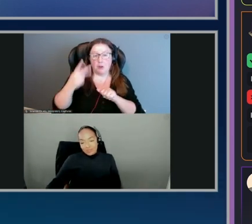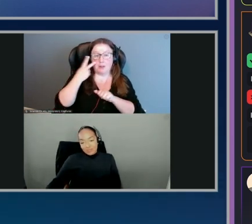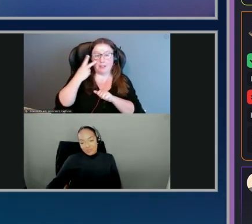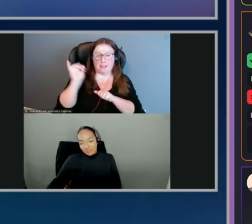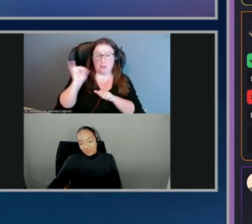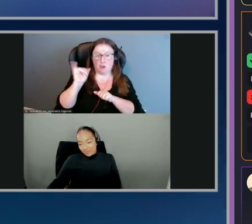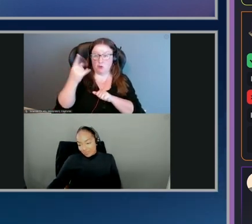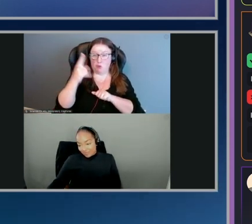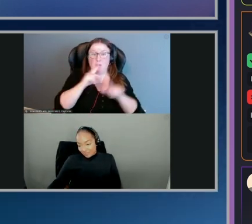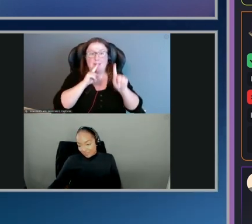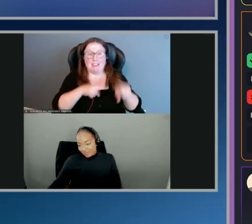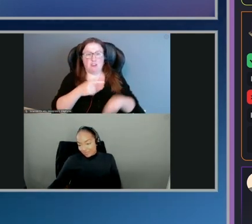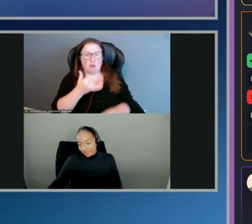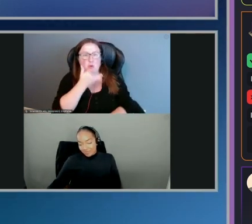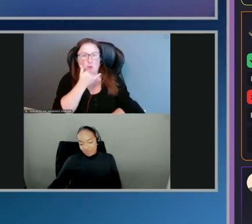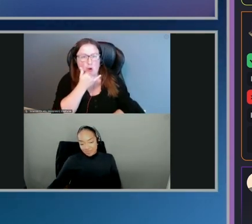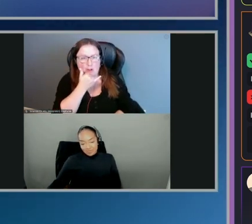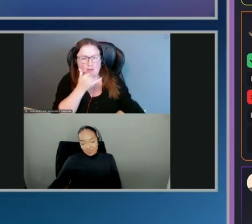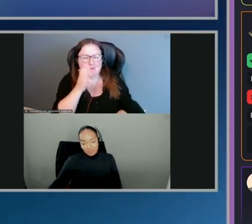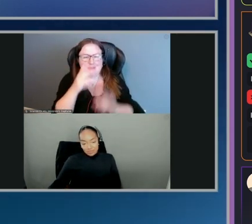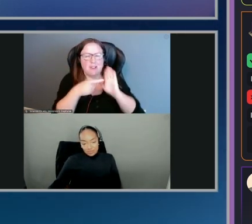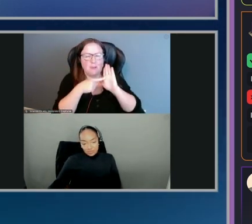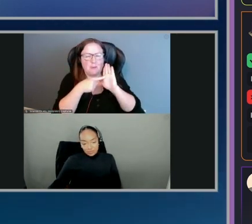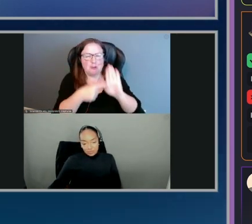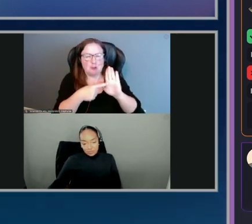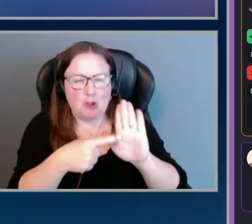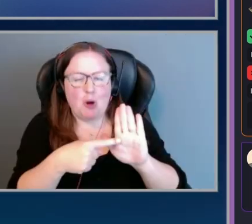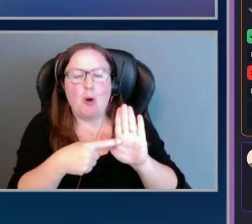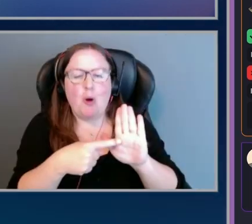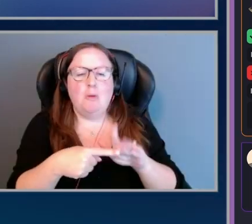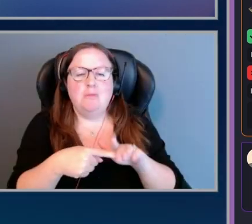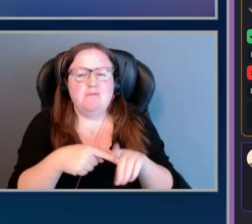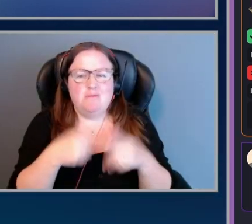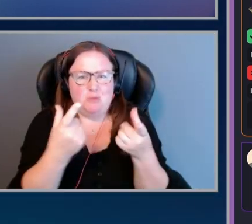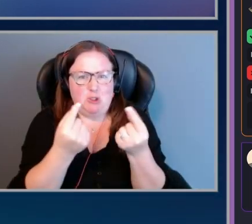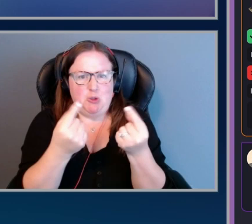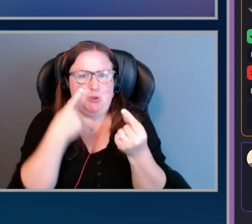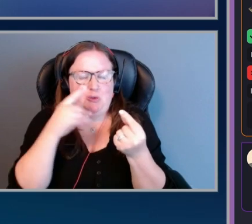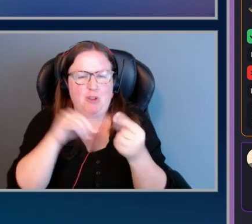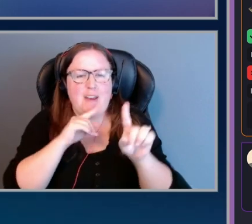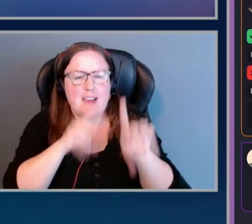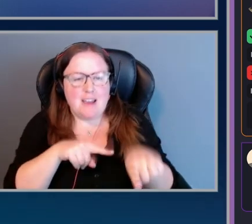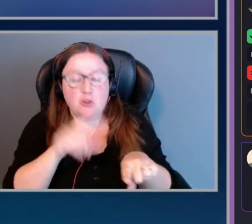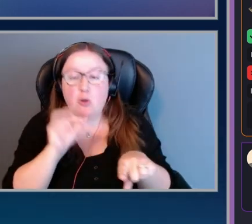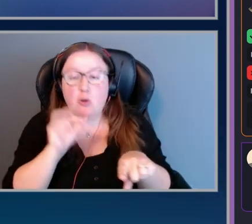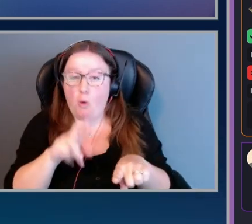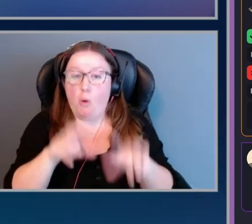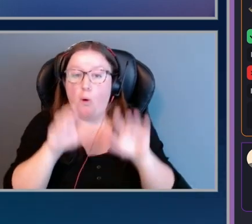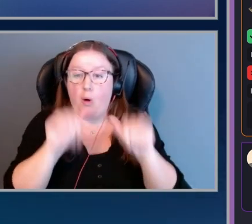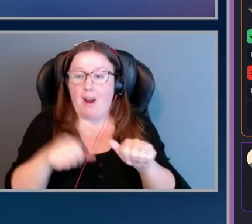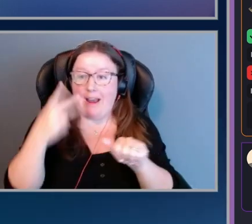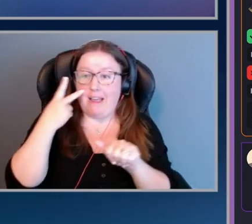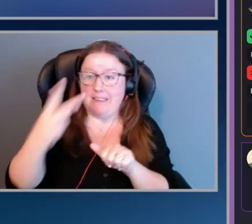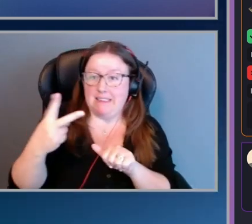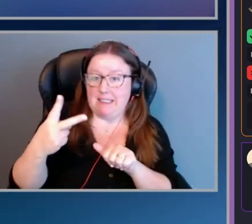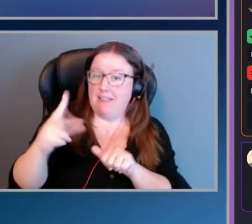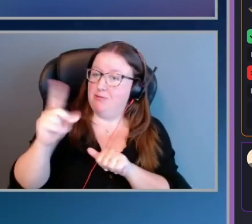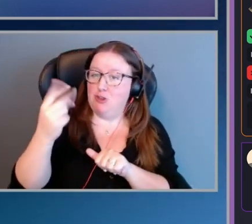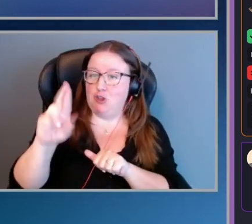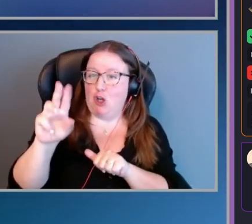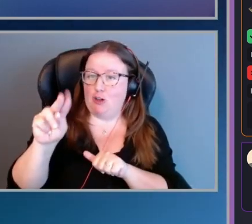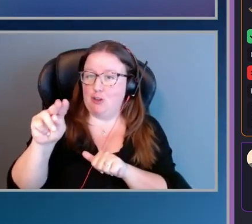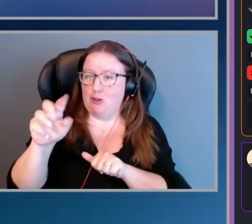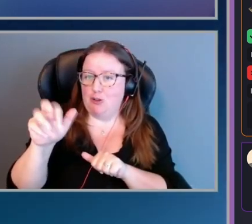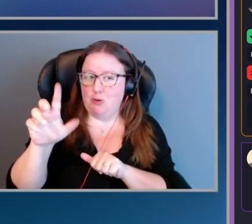here. And it's going to give me the doc to point me in the right direction for that answer. Or I could jump right over to Dr. Newton. Would you say you got the answer